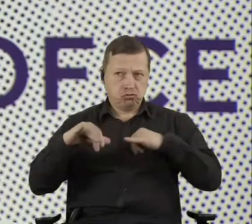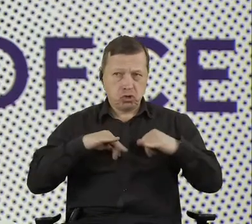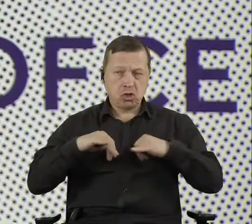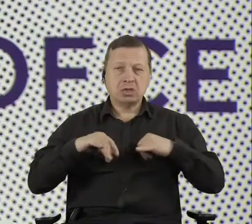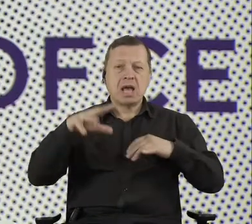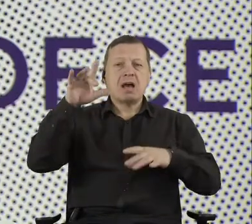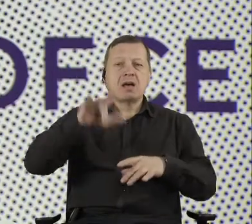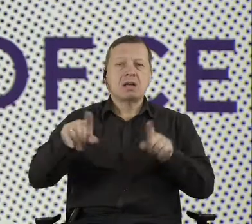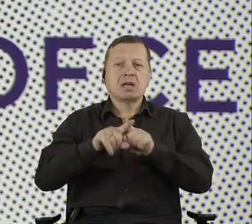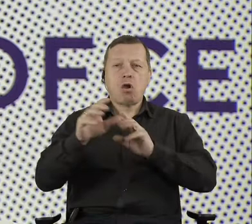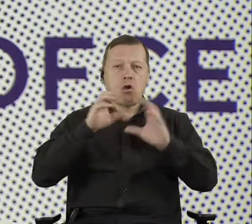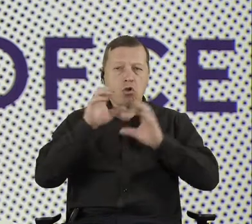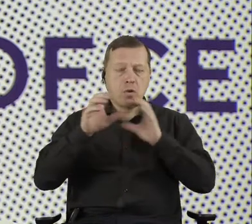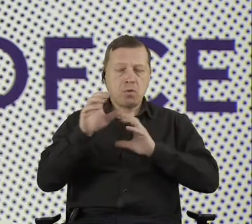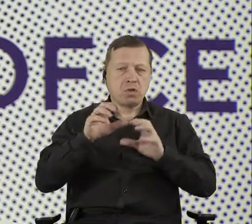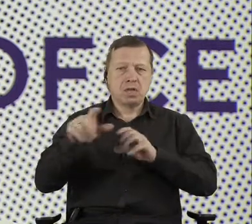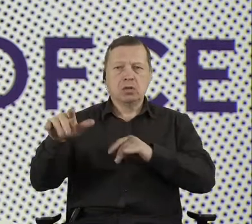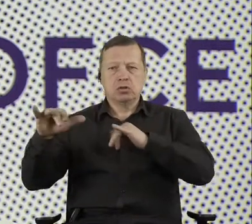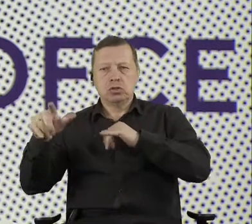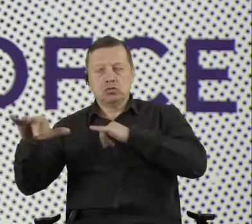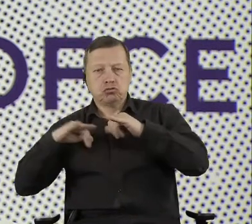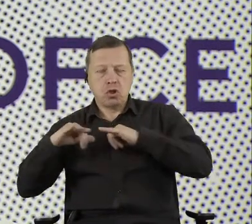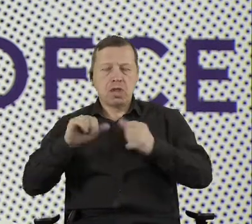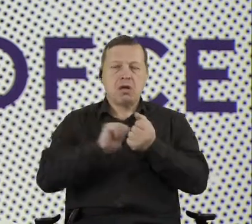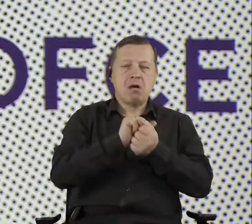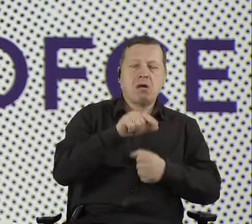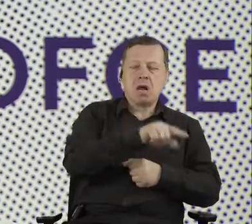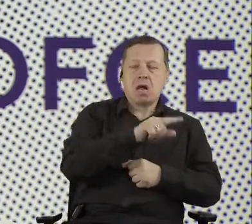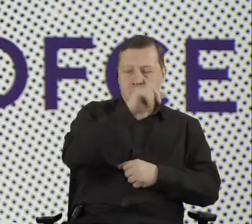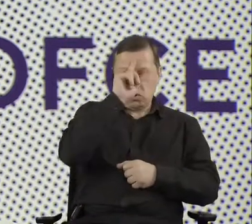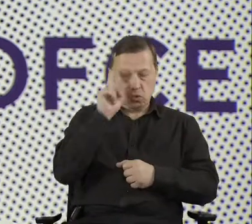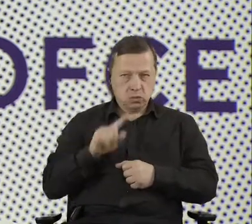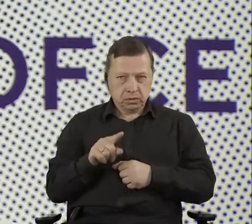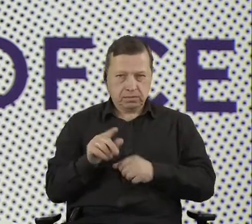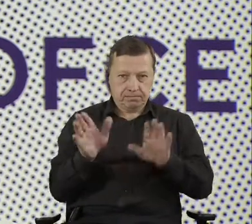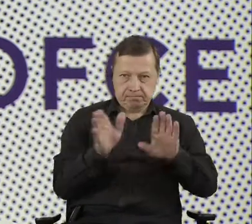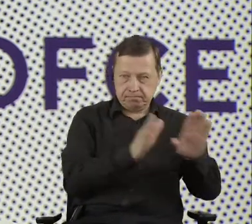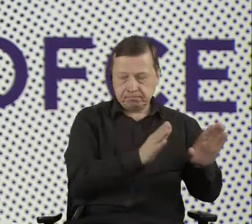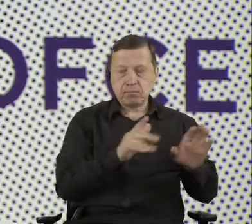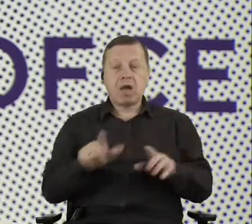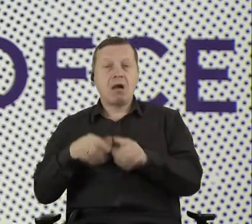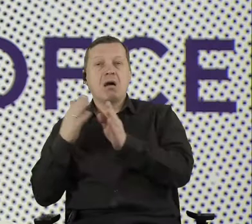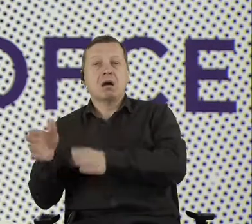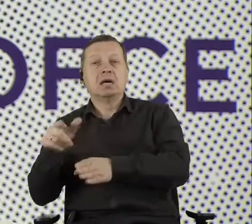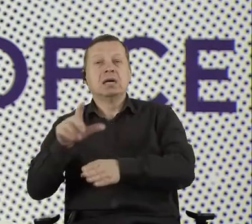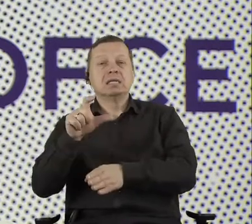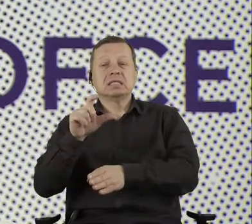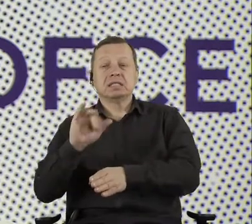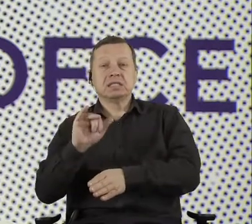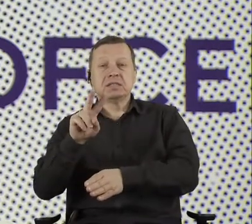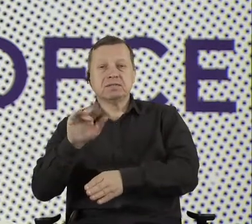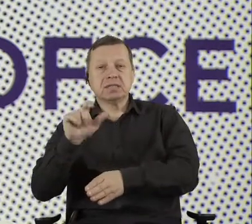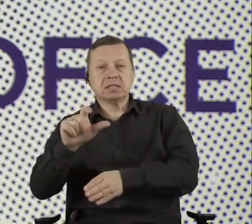the citizens with the government. Instead, the civic tech is tailored actually to make